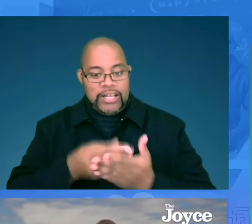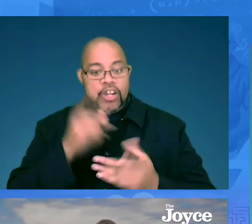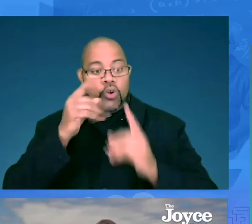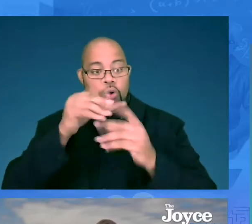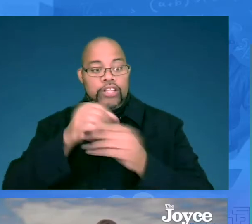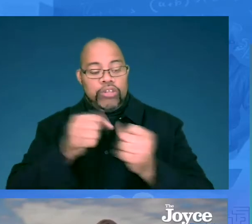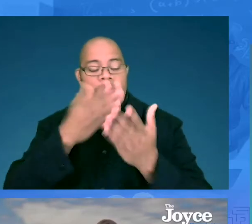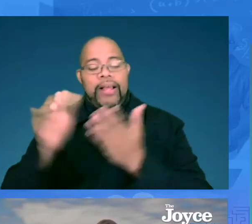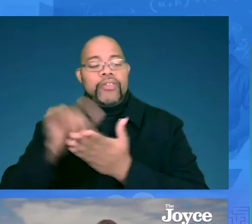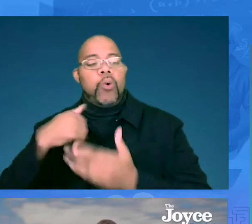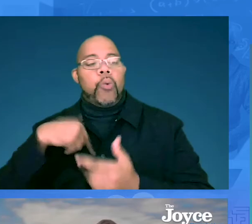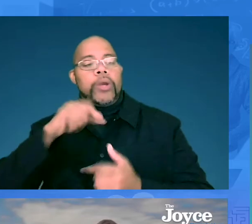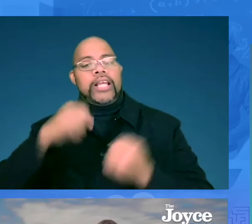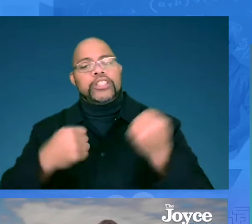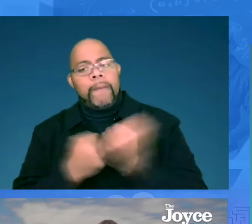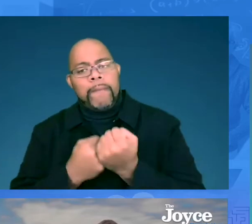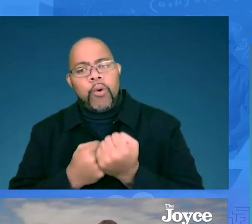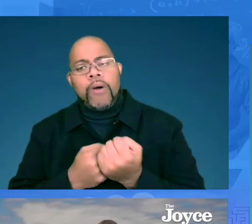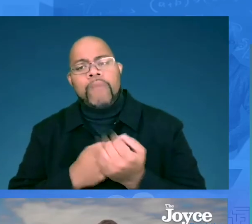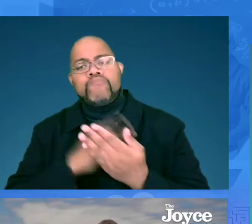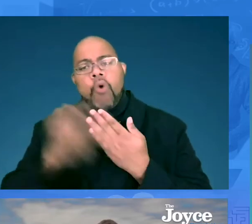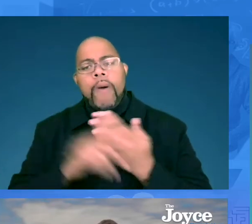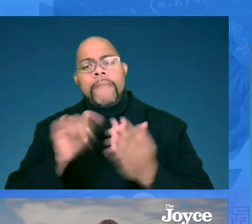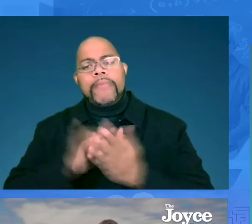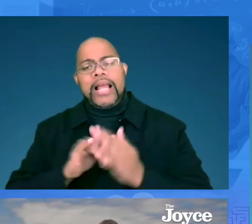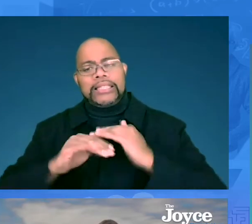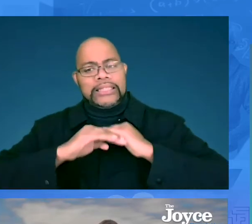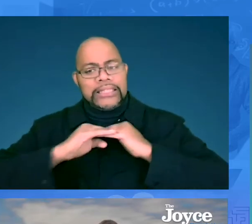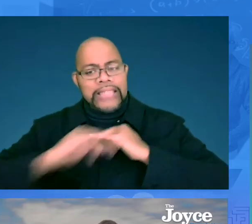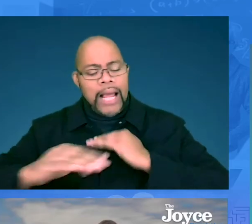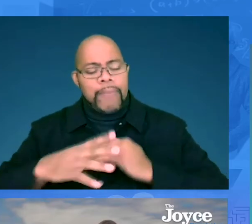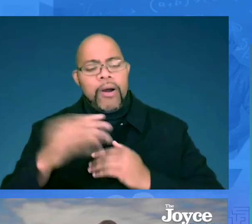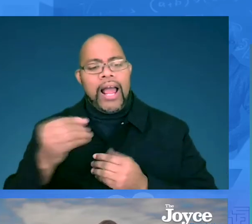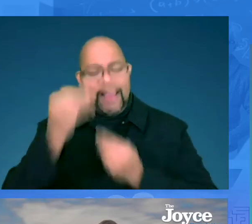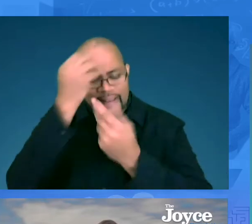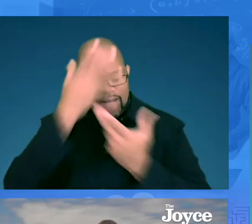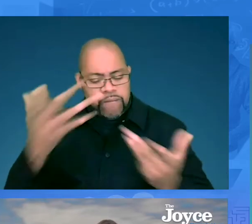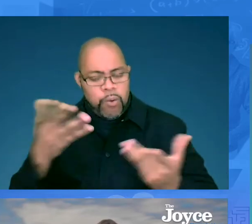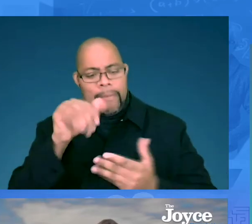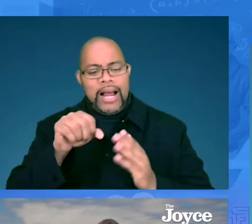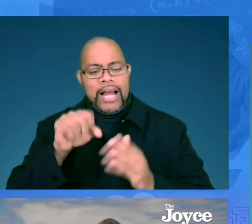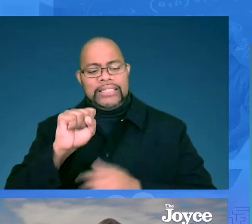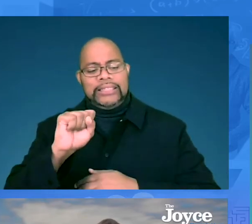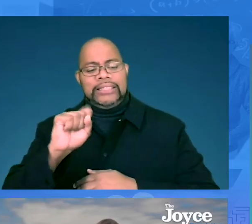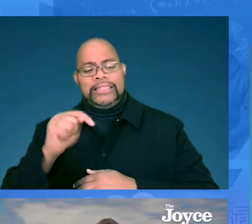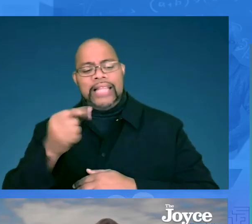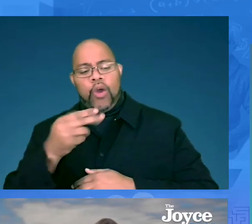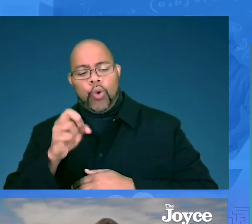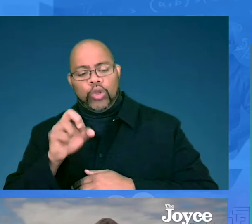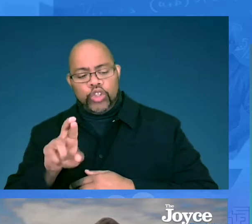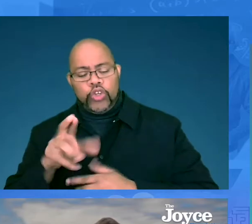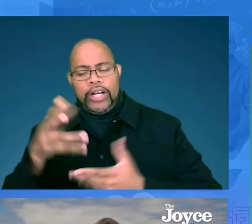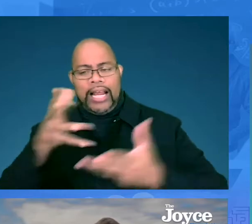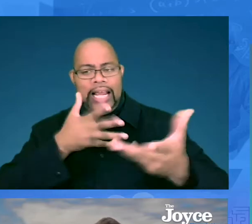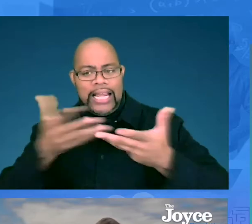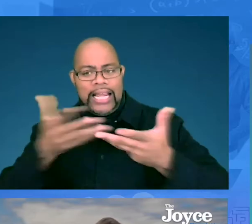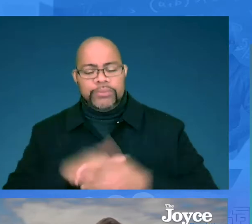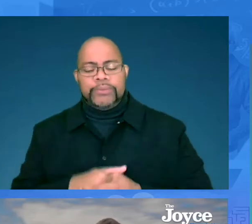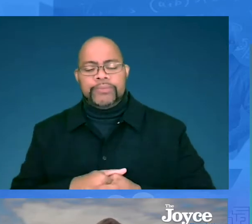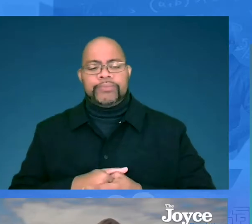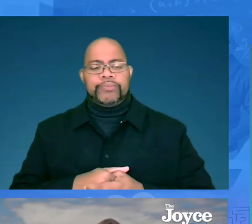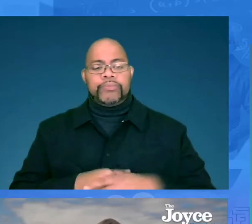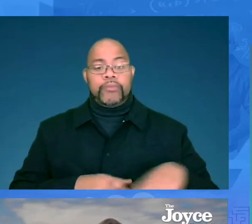goals in our strategic plan so that we would be supporting initiatives that were sustainable and informed by stakeholder engagement.